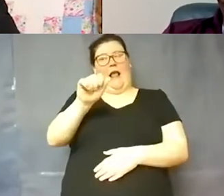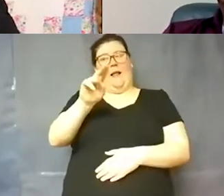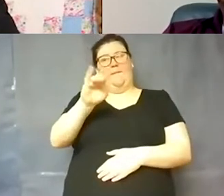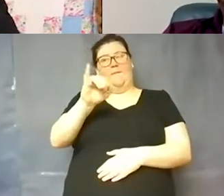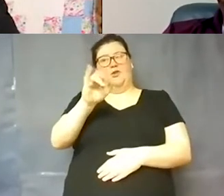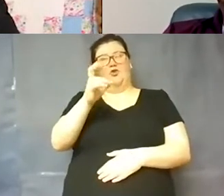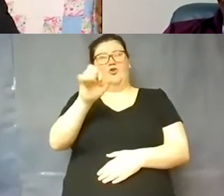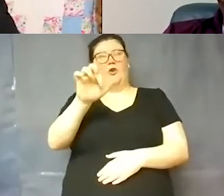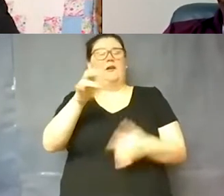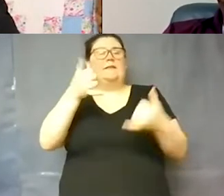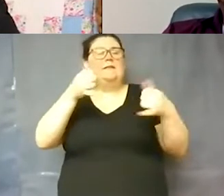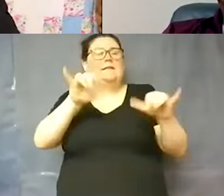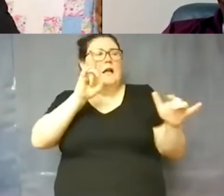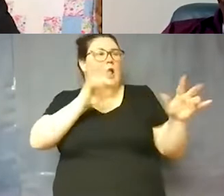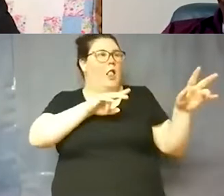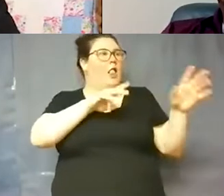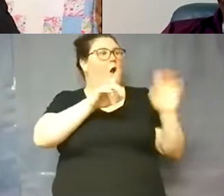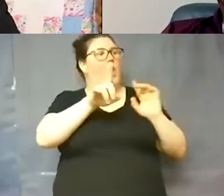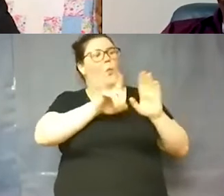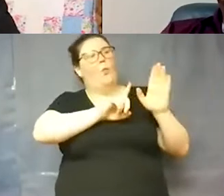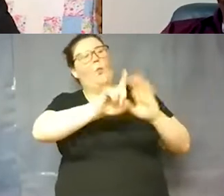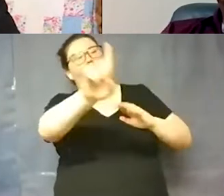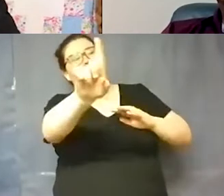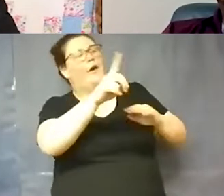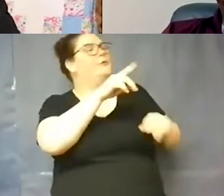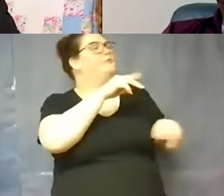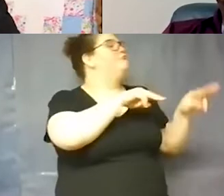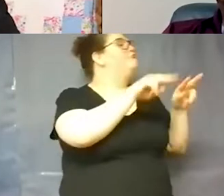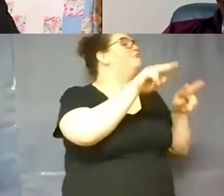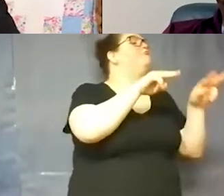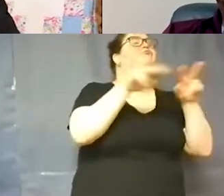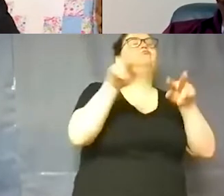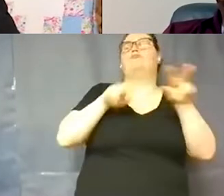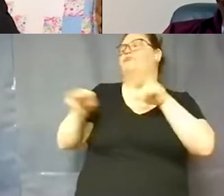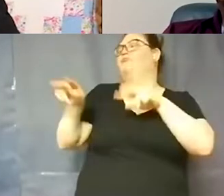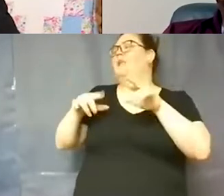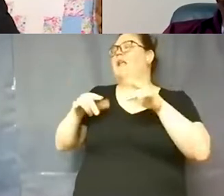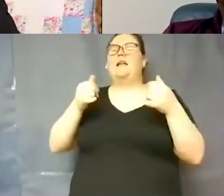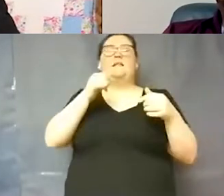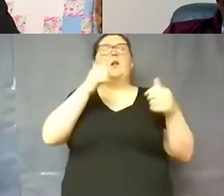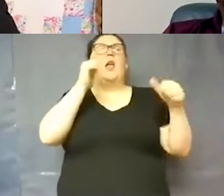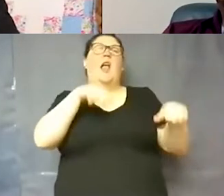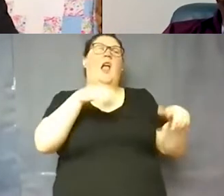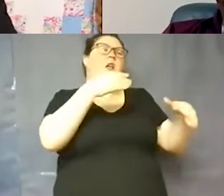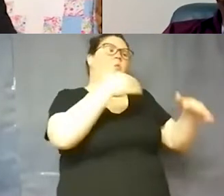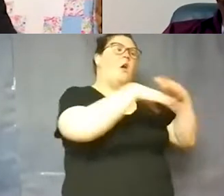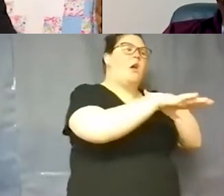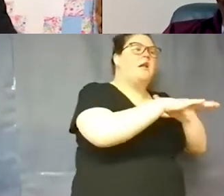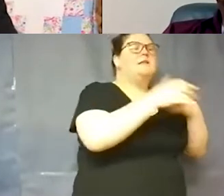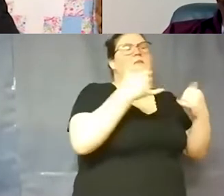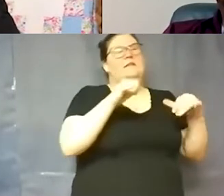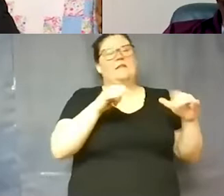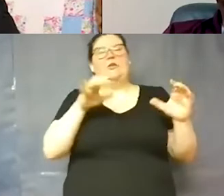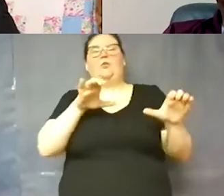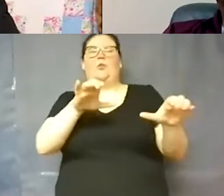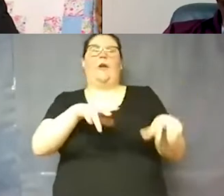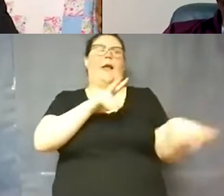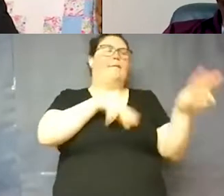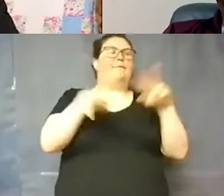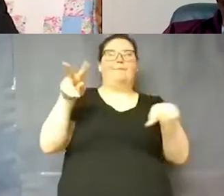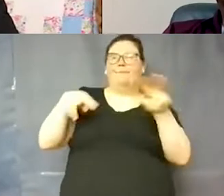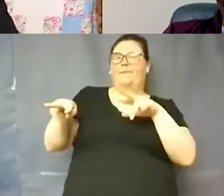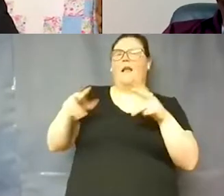still checking, will still go into a classroom when they need to, they're still doing observations, they're still doing virtual,